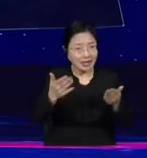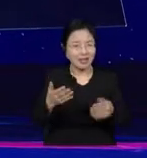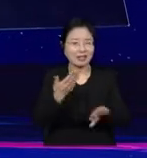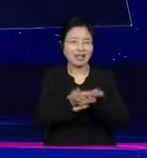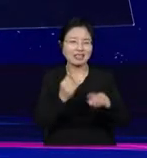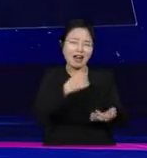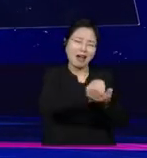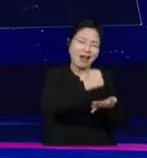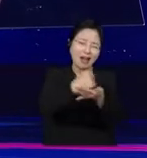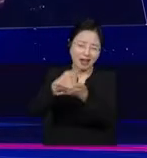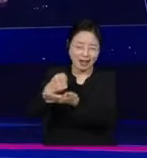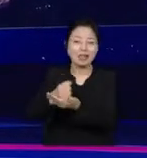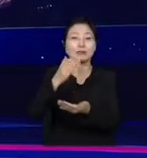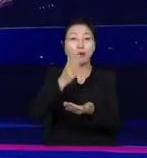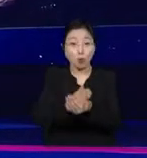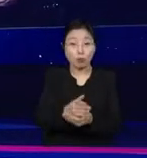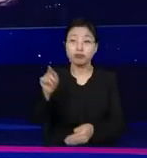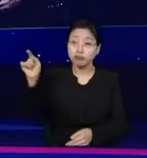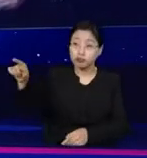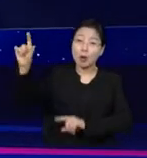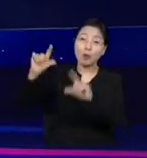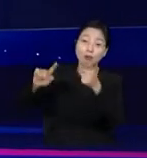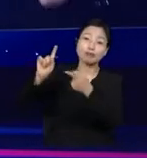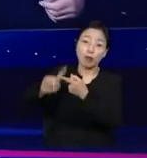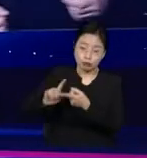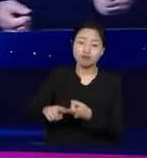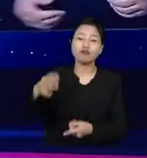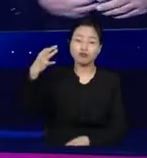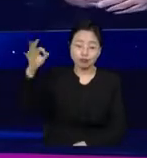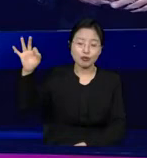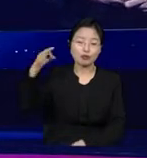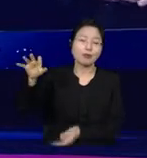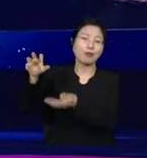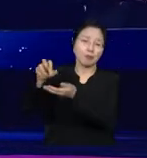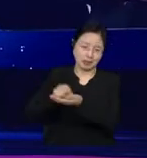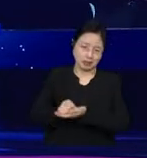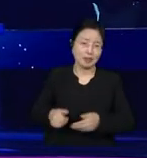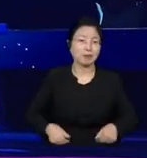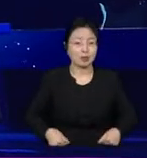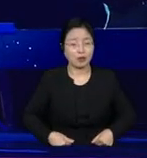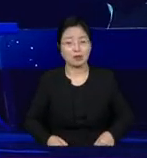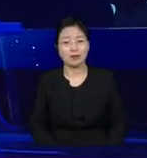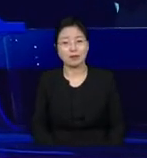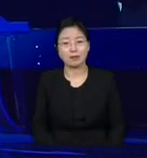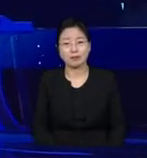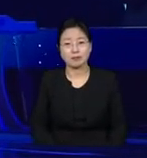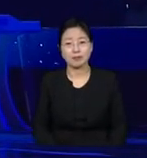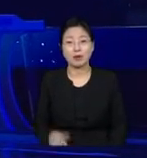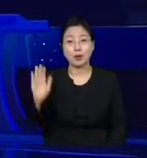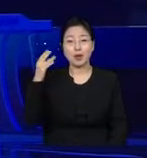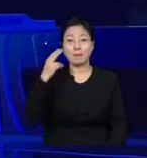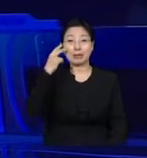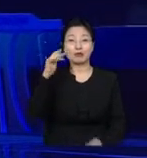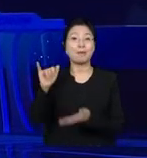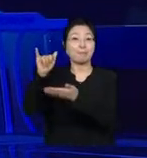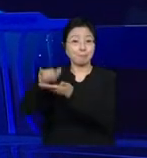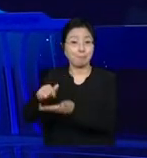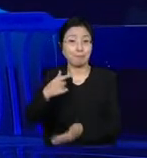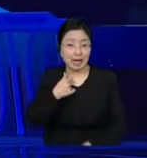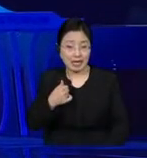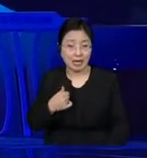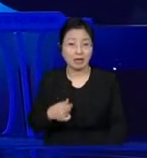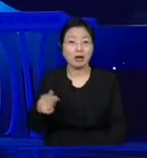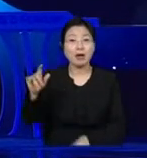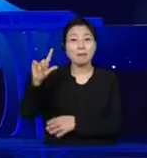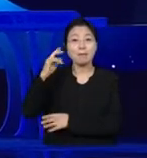are before we judge them. Recently I was visiting the United States. I was in Los Angeles talking to